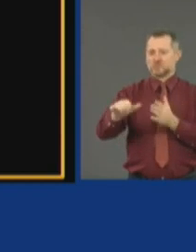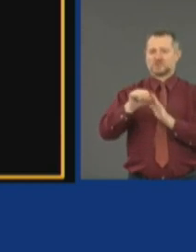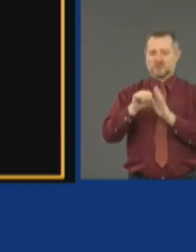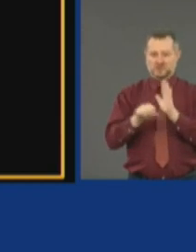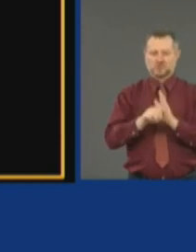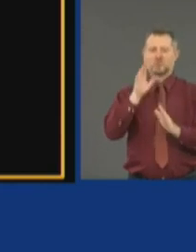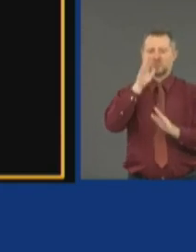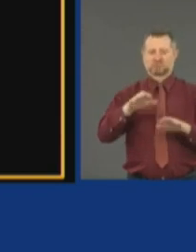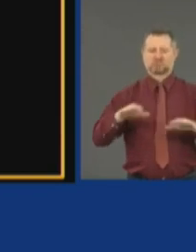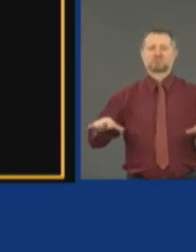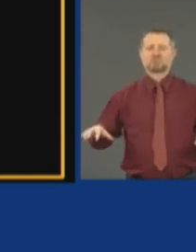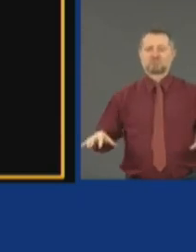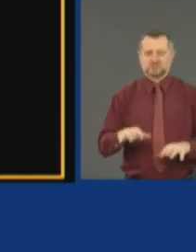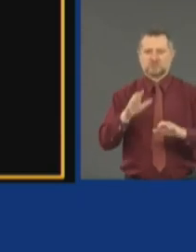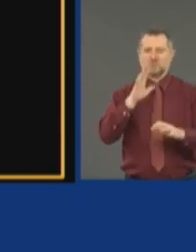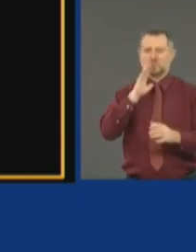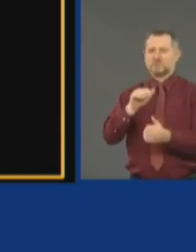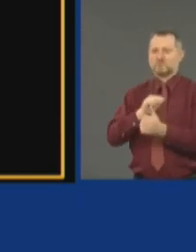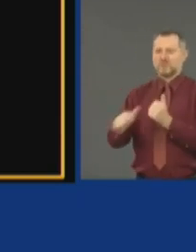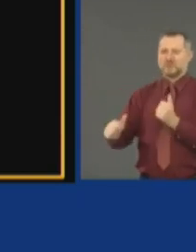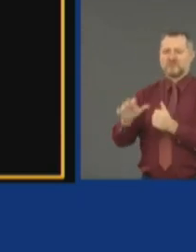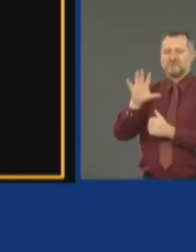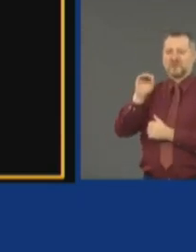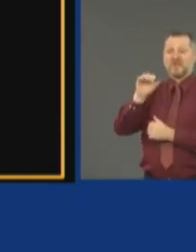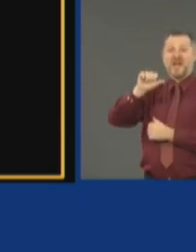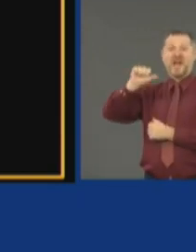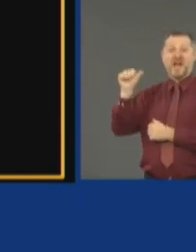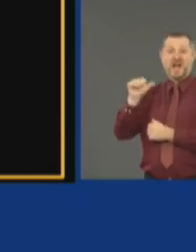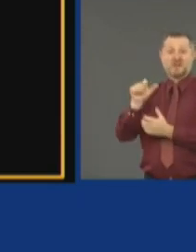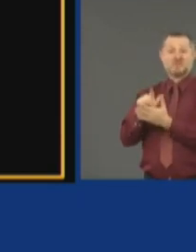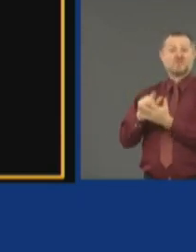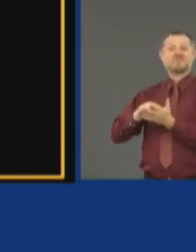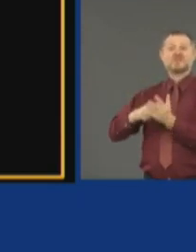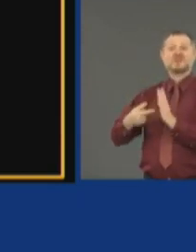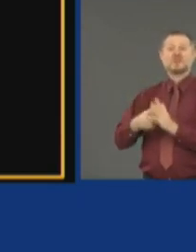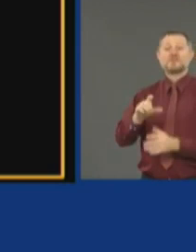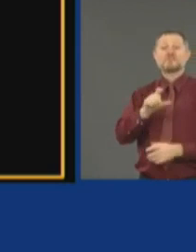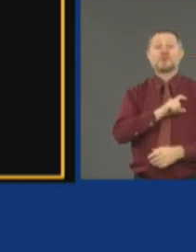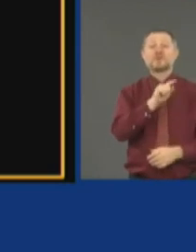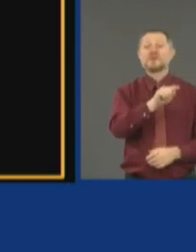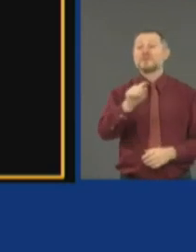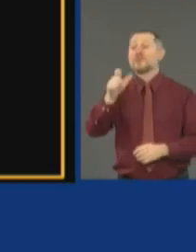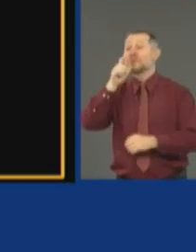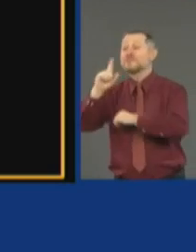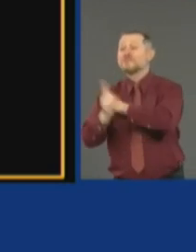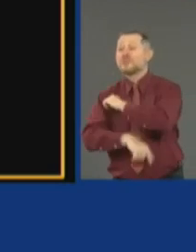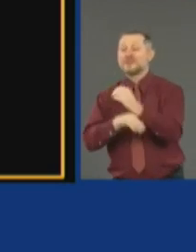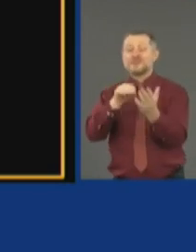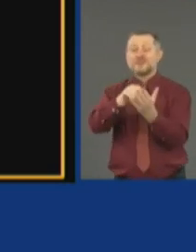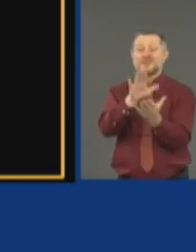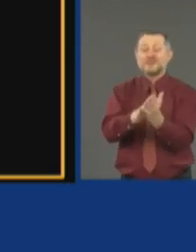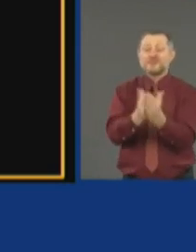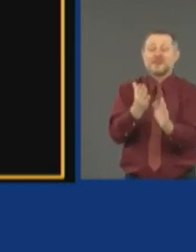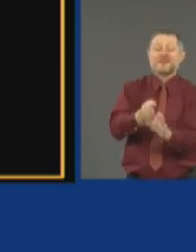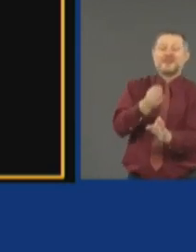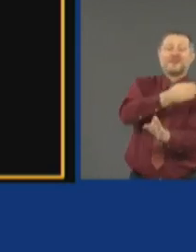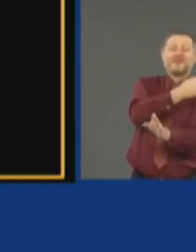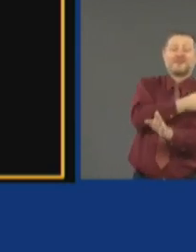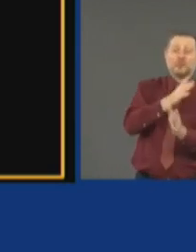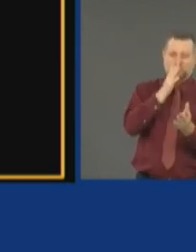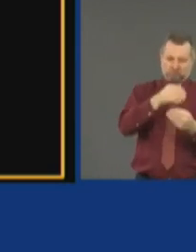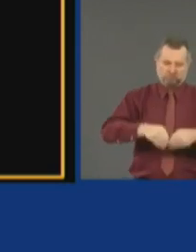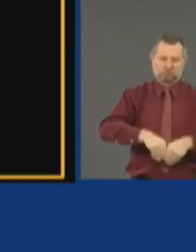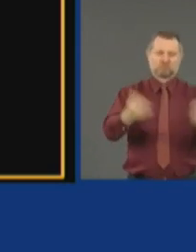50A, which releases disciplinary records, but we stand in solidarity with the